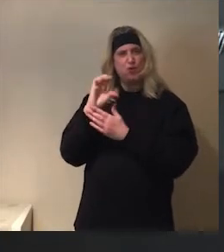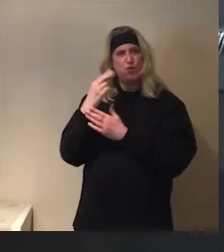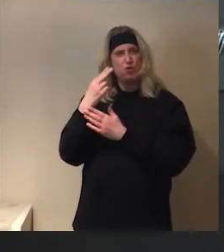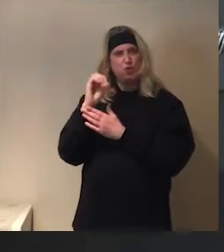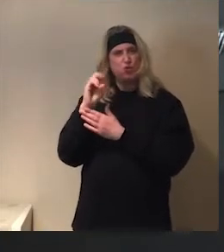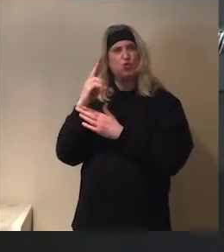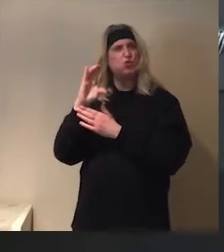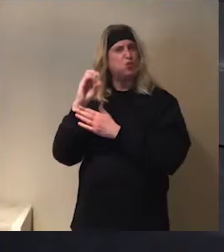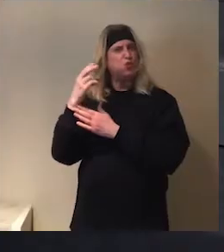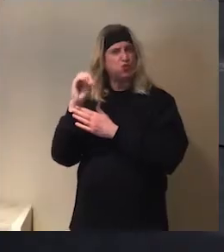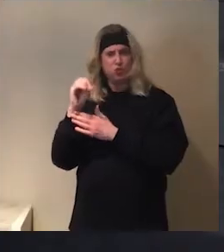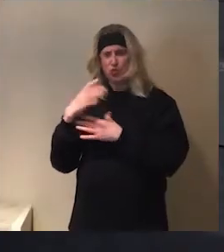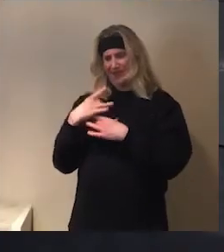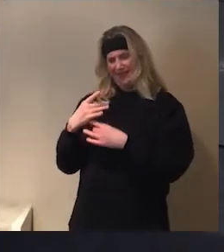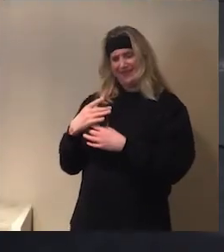Okay. like it.